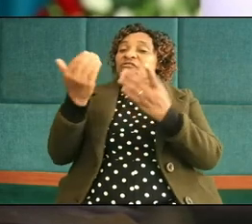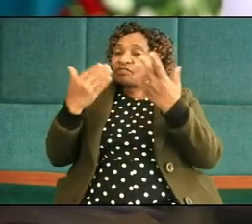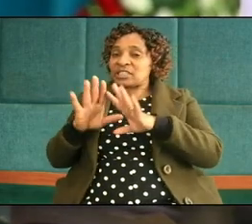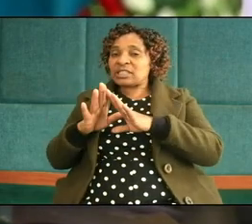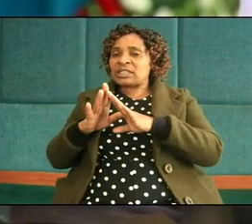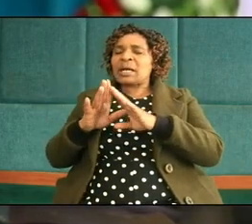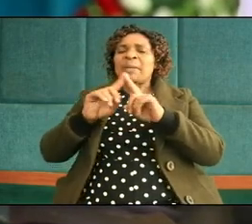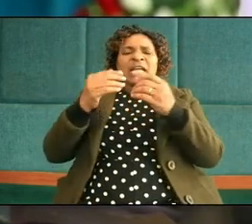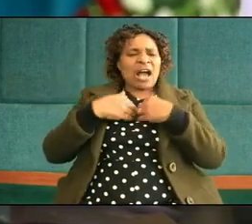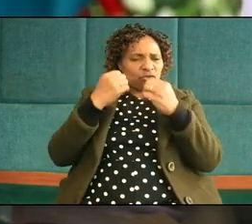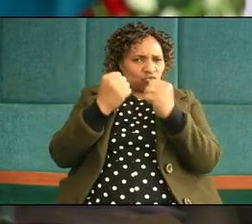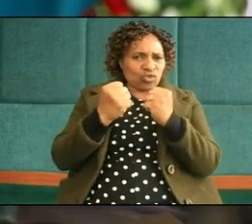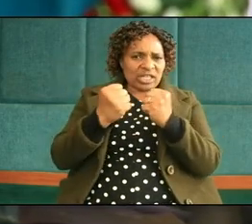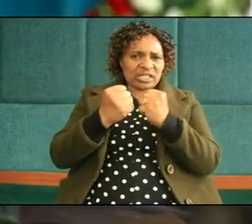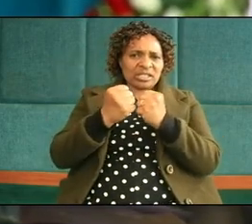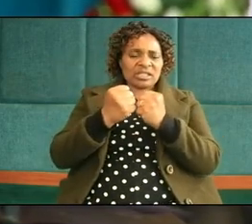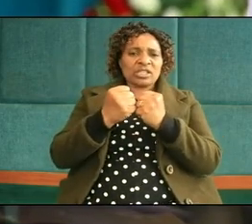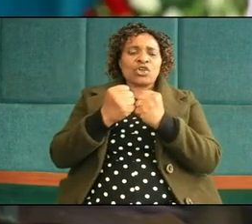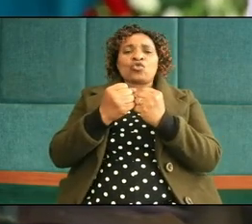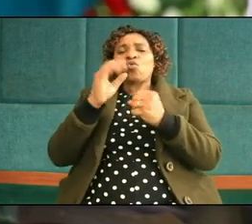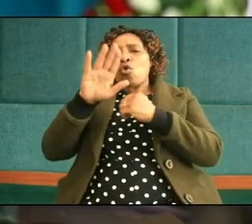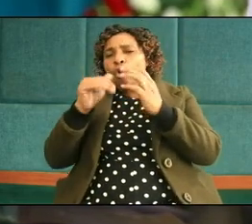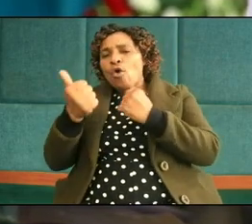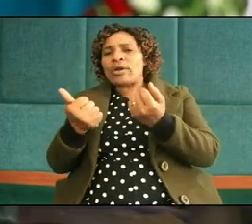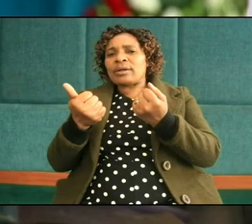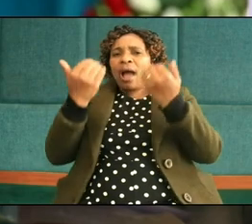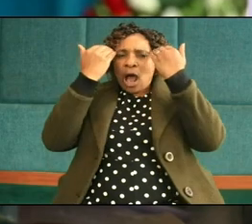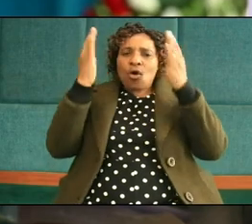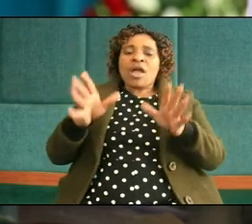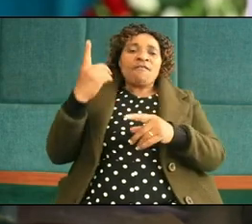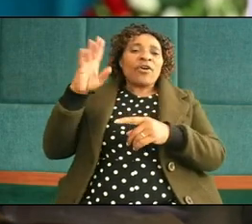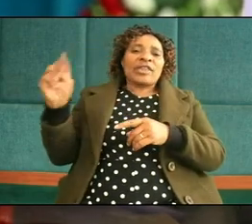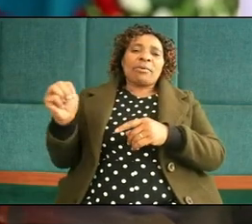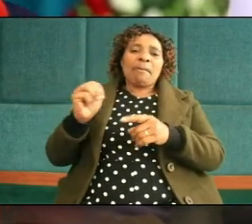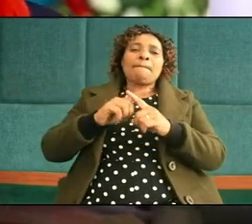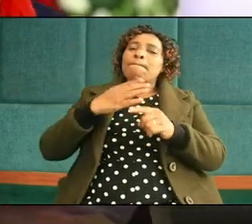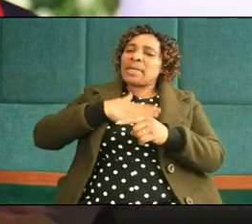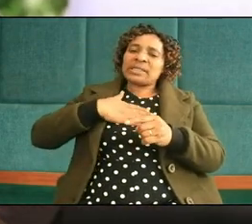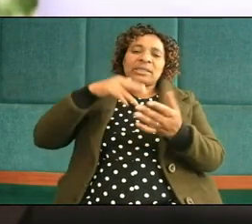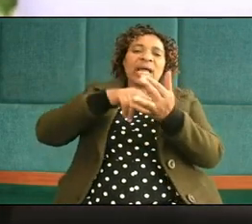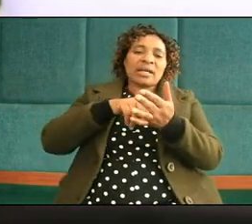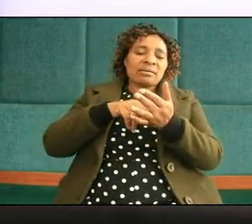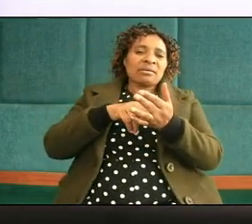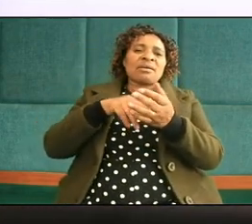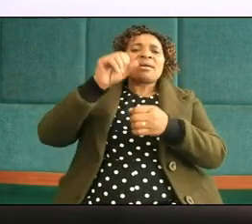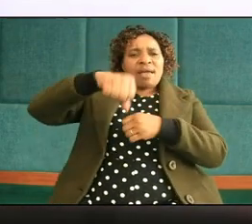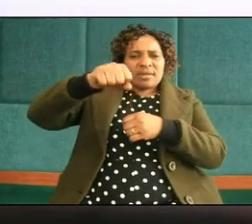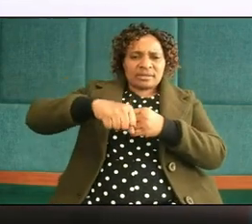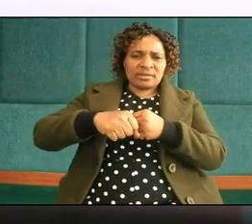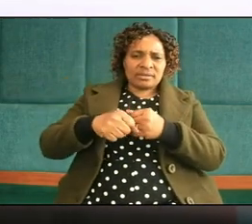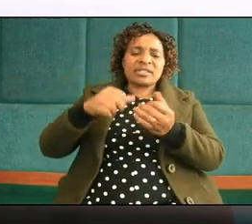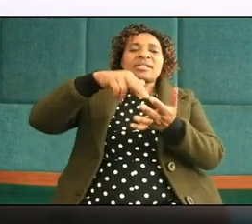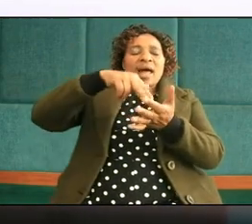I didn't have the strength to go and advocate for them it is time wherever you are dear viewer stand up